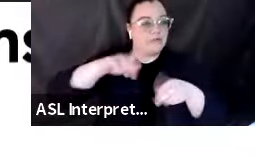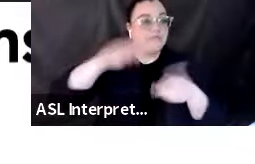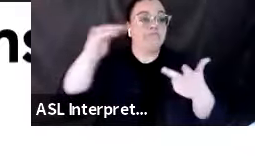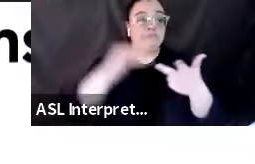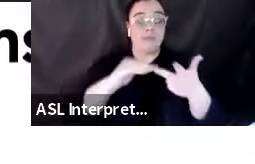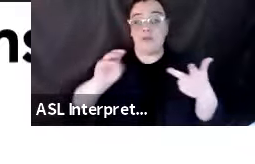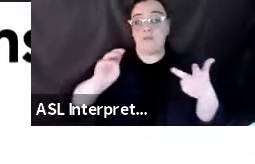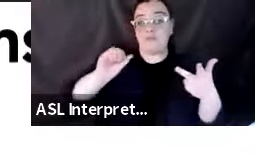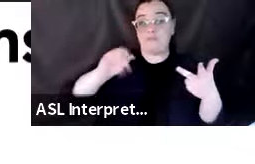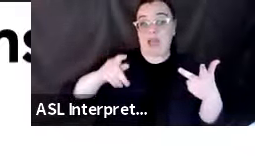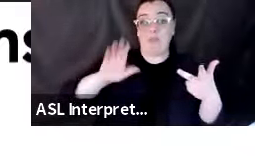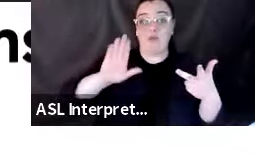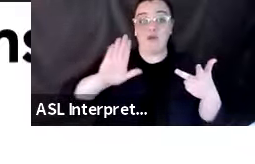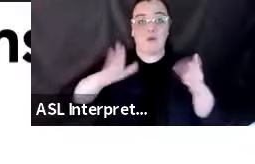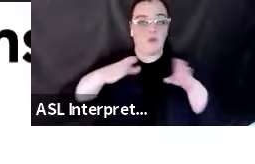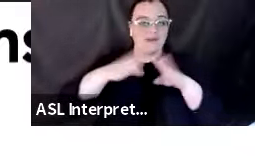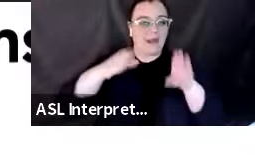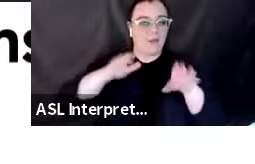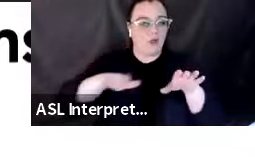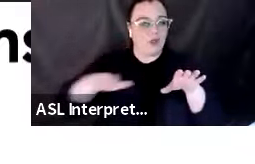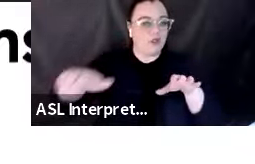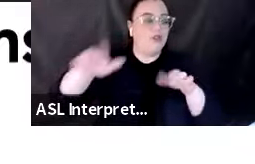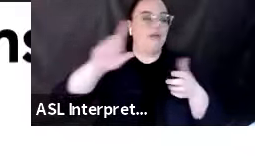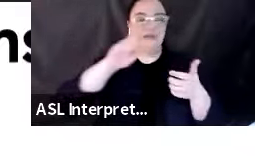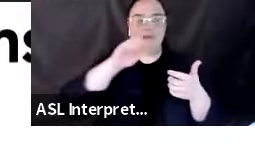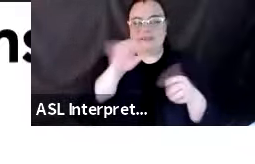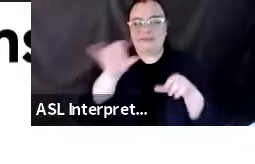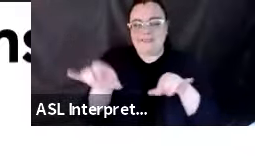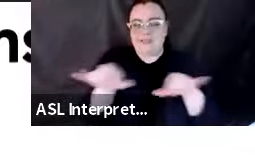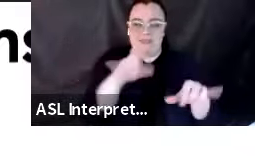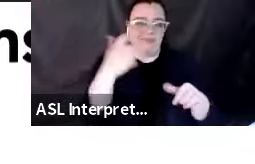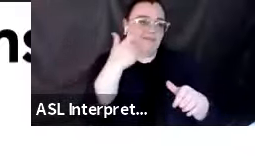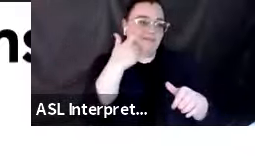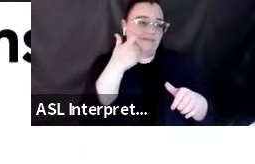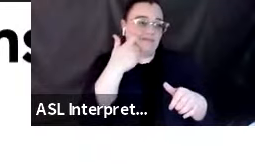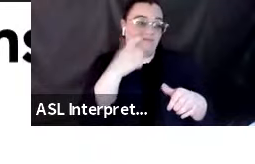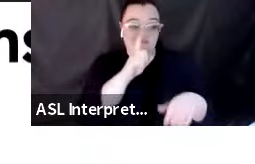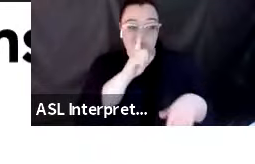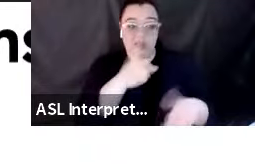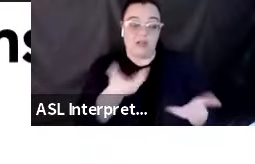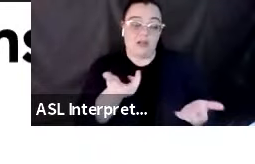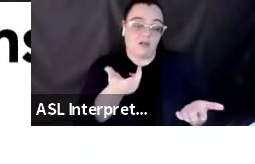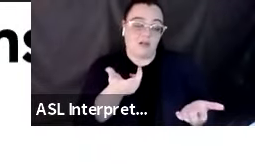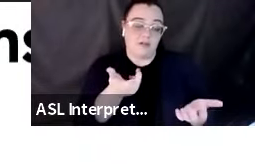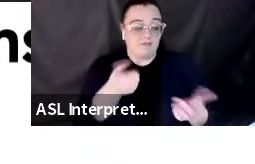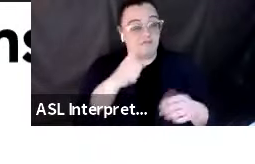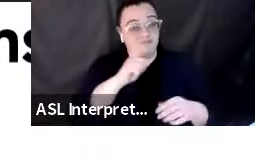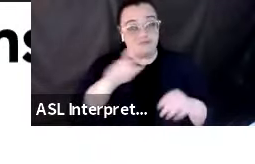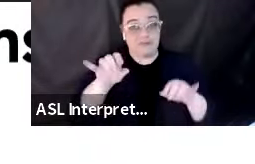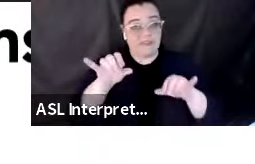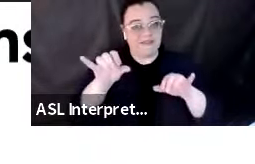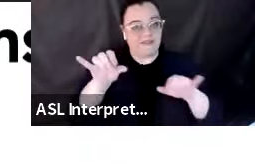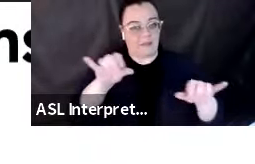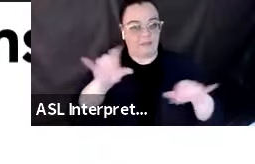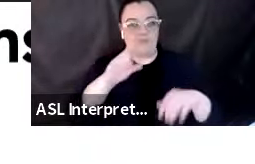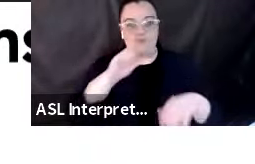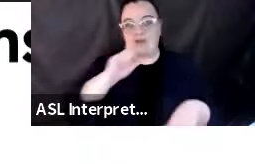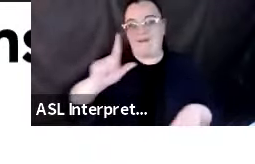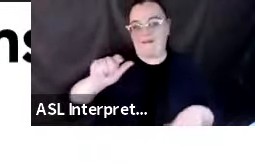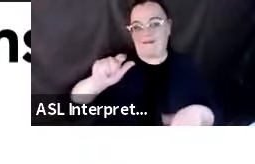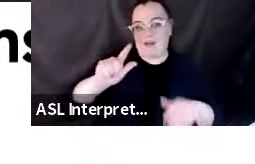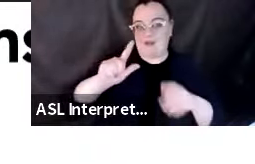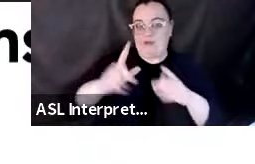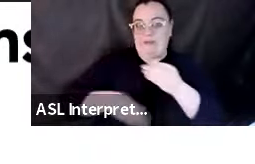where you get together with your neighbors, similar to what Los Angeles has kind of built on that